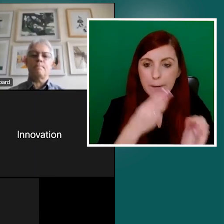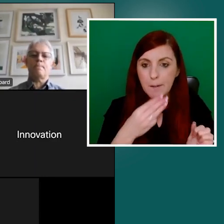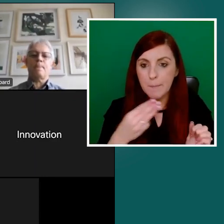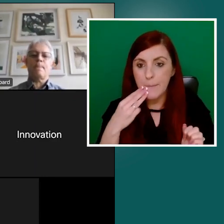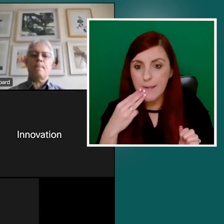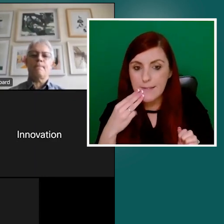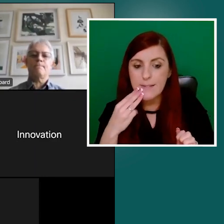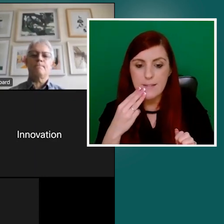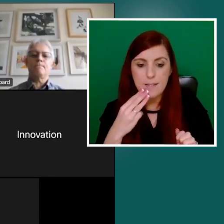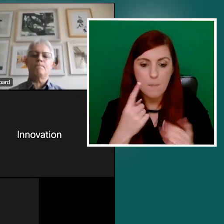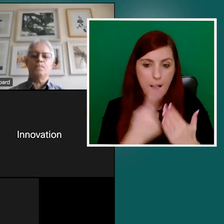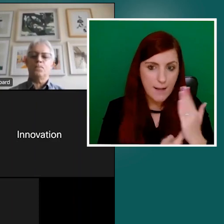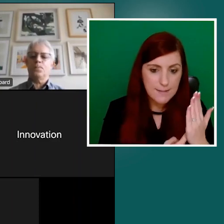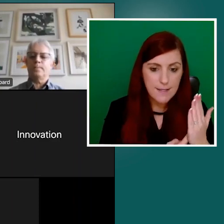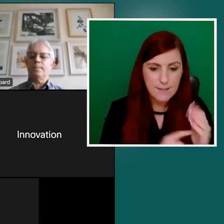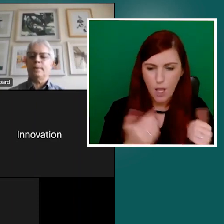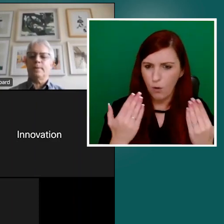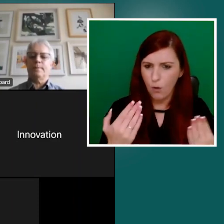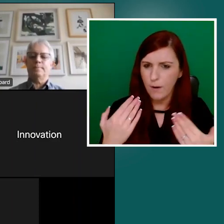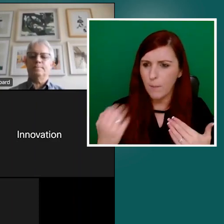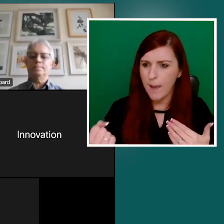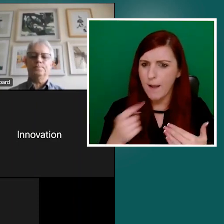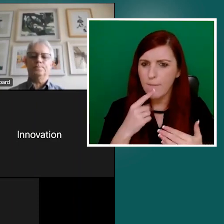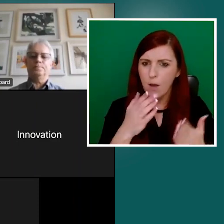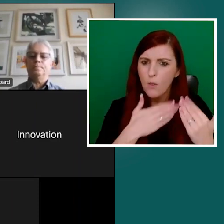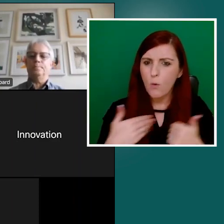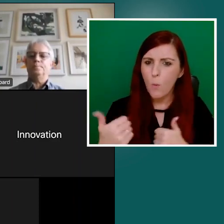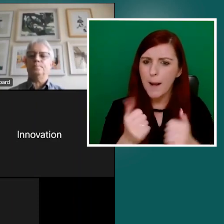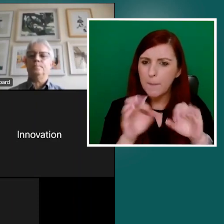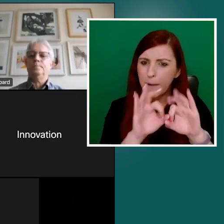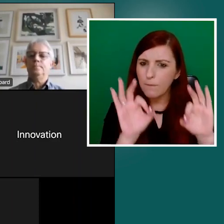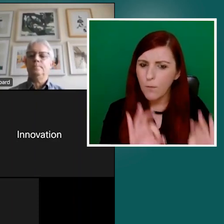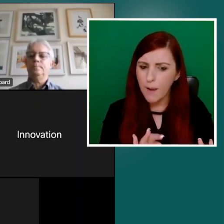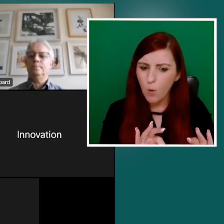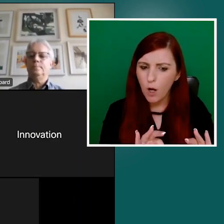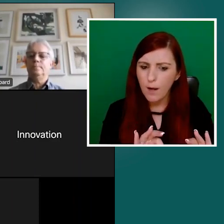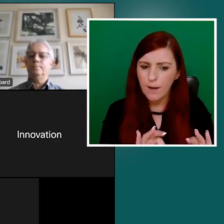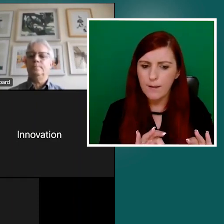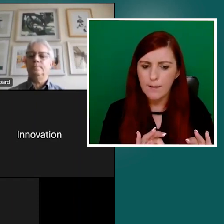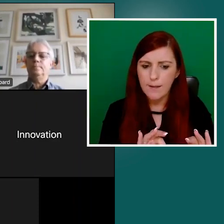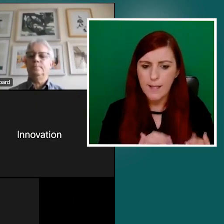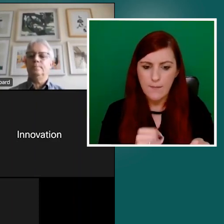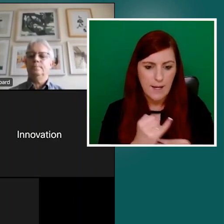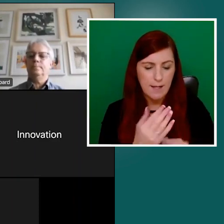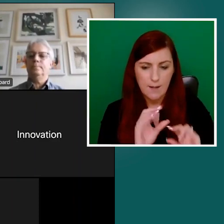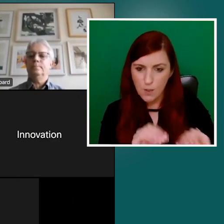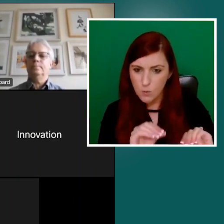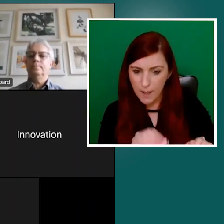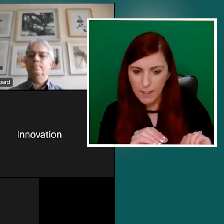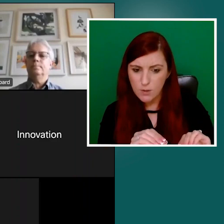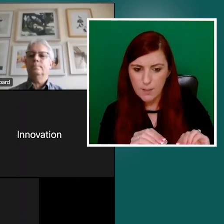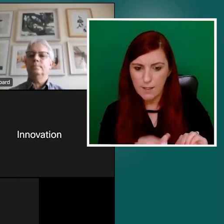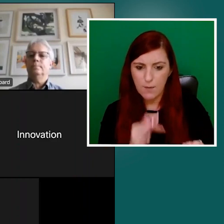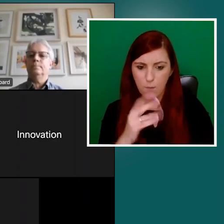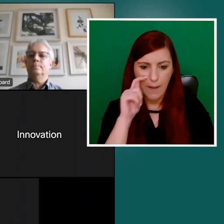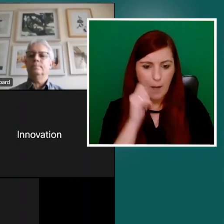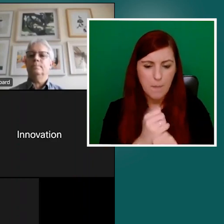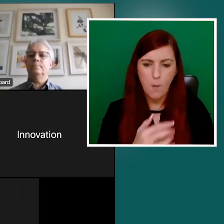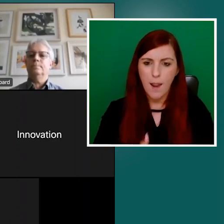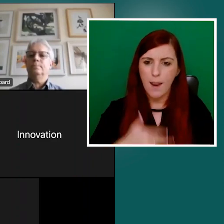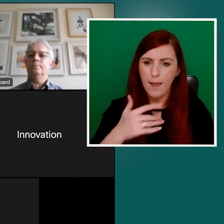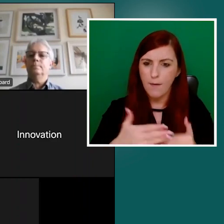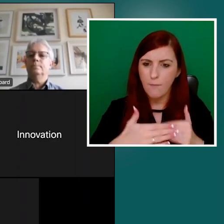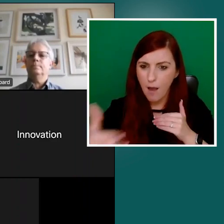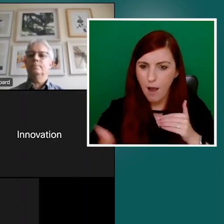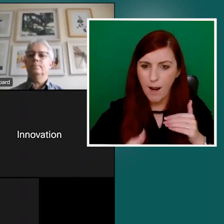framework. You know, there is even in, education, we're looking at lifelong and life-wide educational opportunities. So you can always find a nugget,